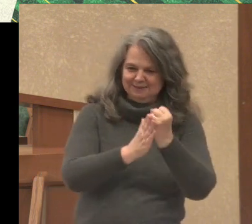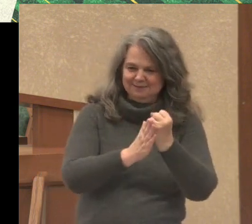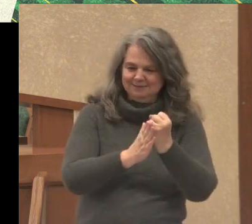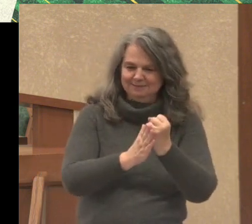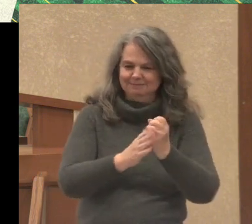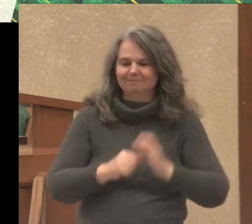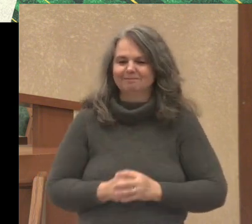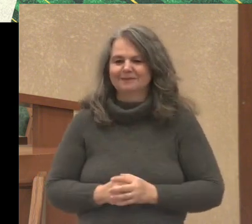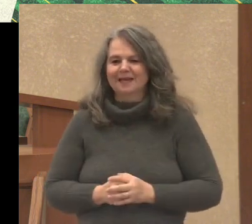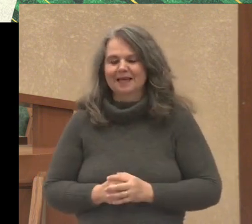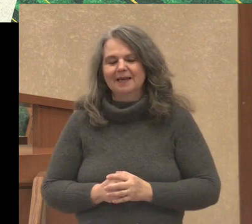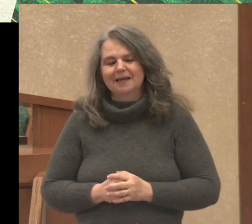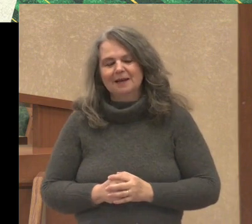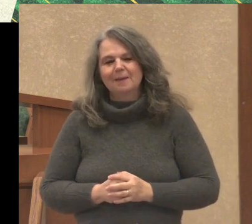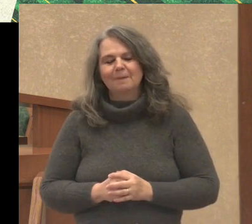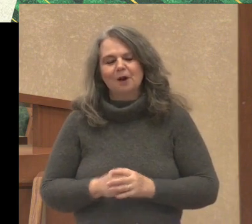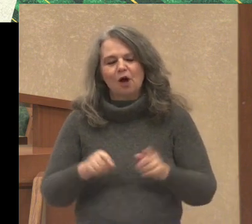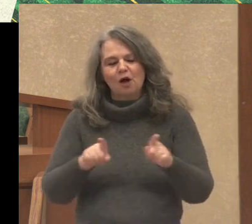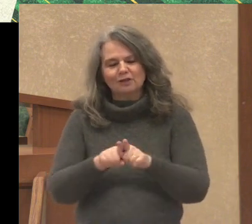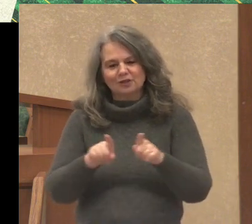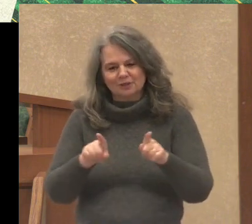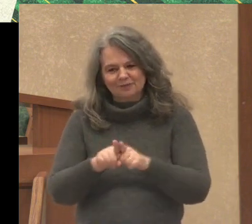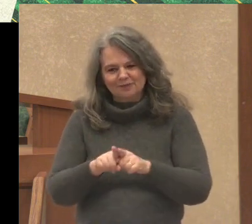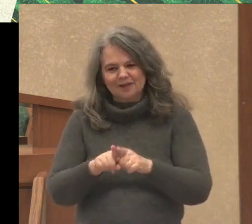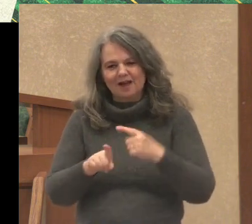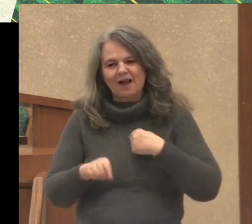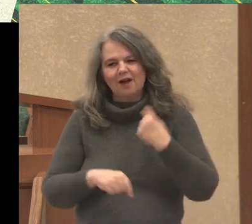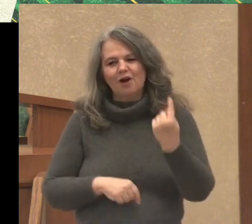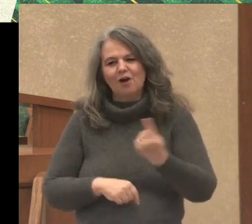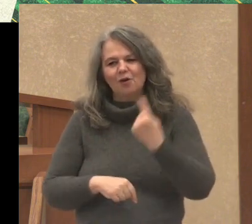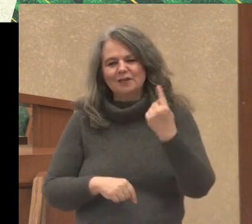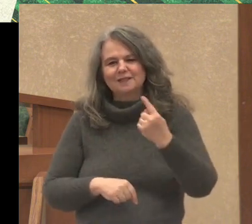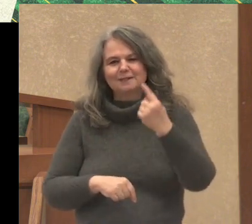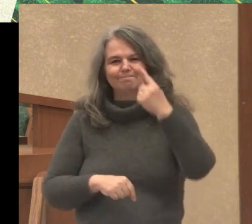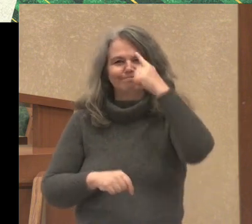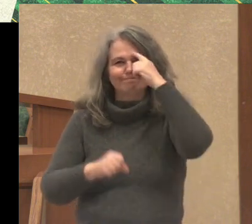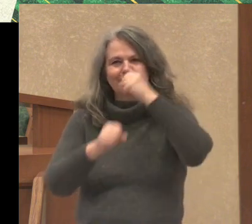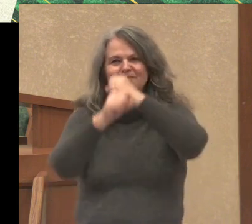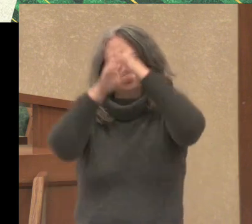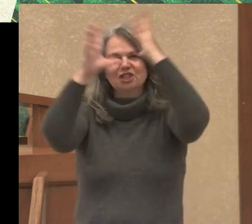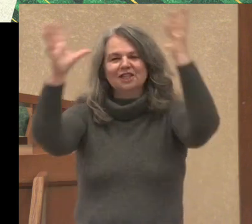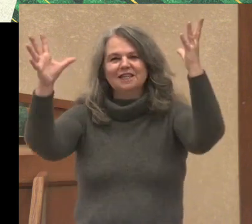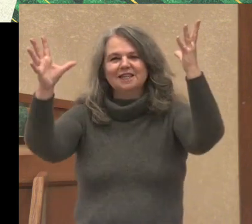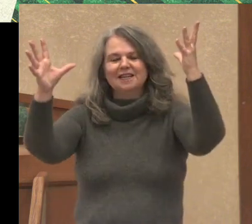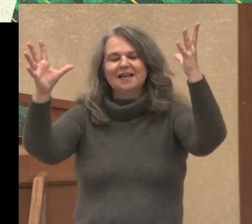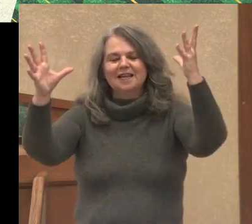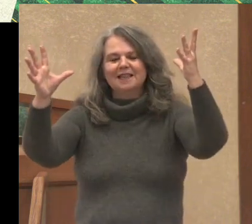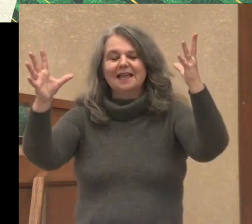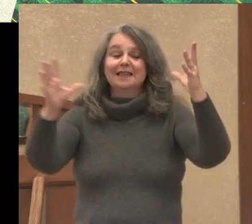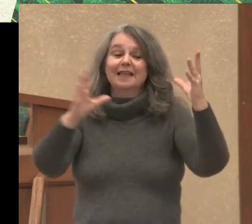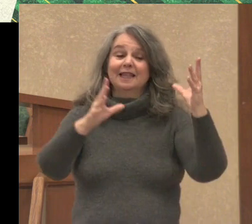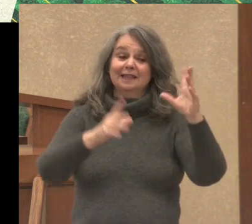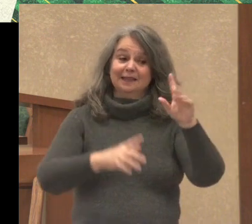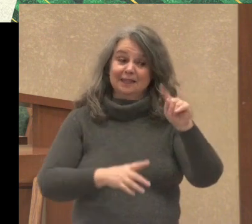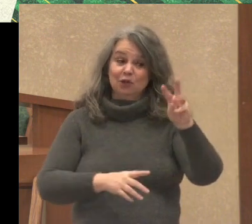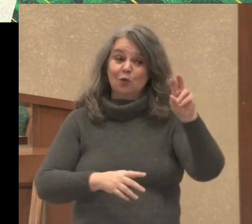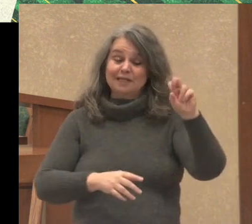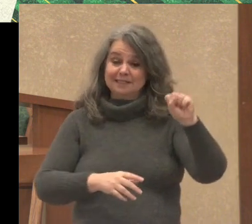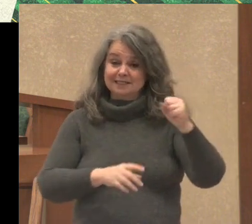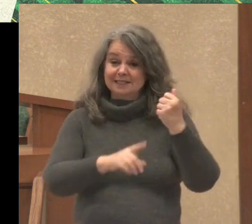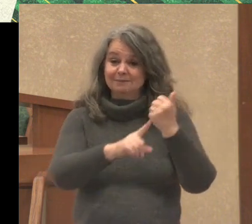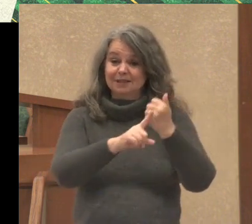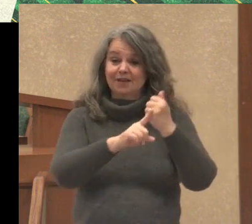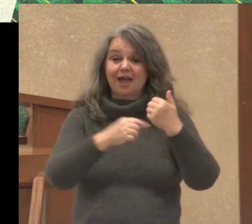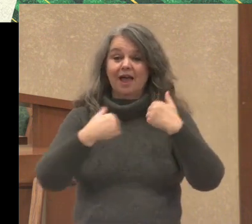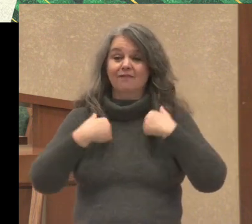in the midst of those questions, I always envision a scenario in which the Twins have a great